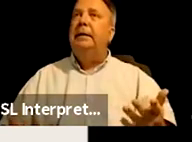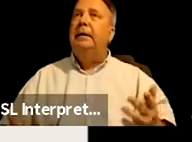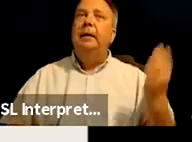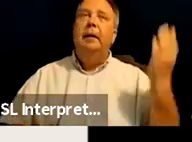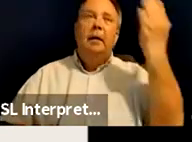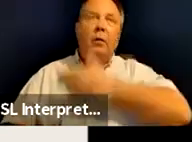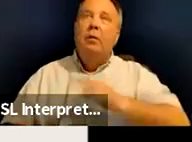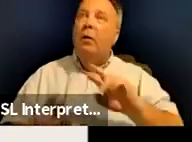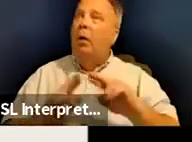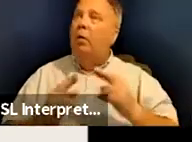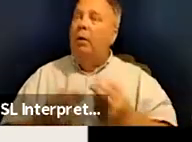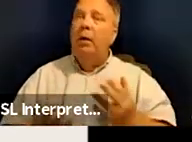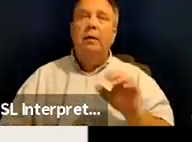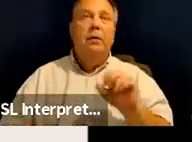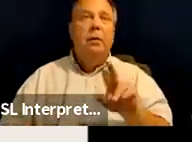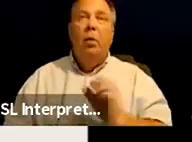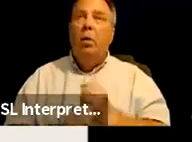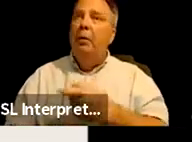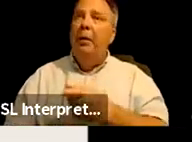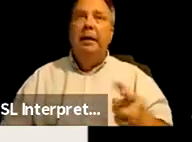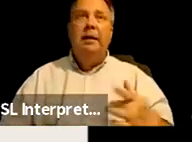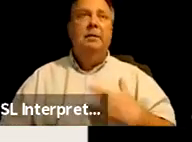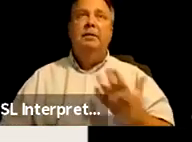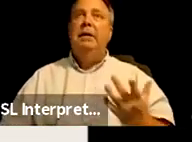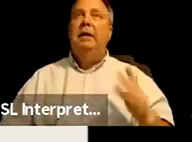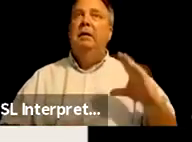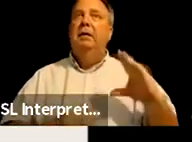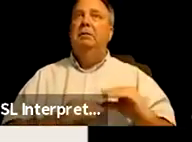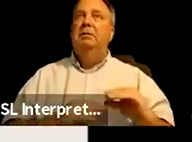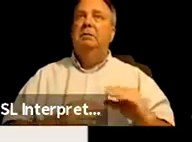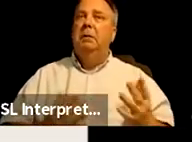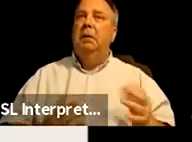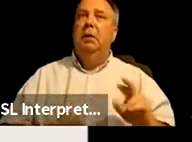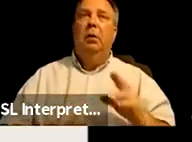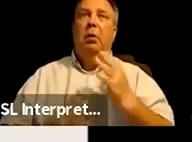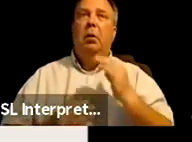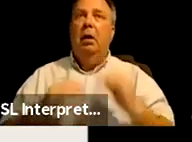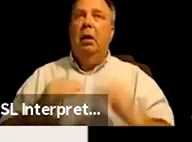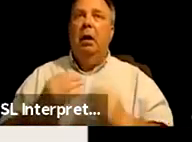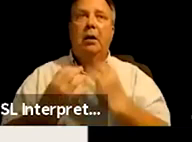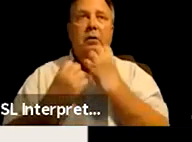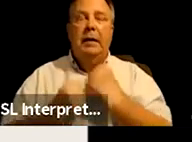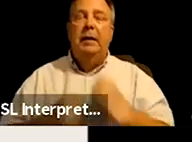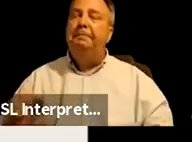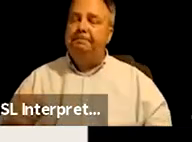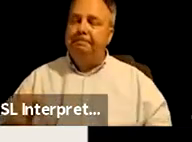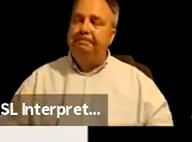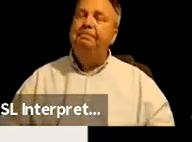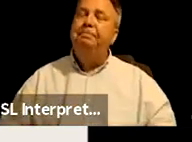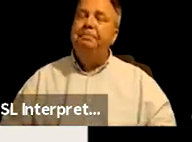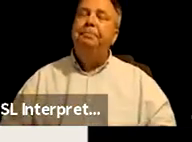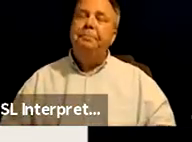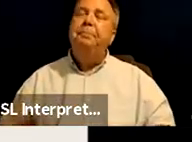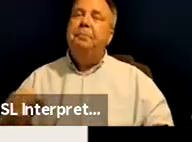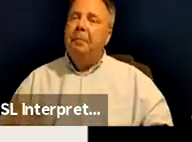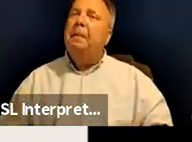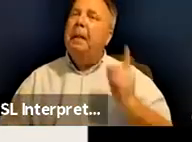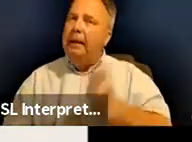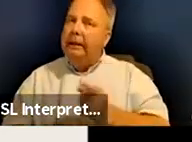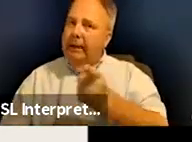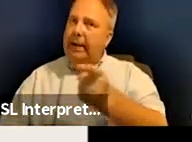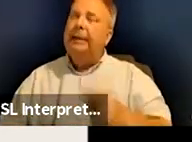our relatives or to, to make them to feel unvalued or undervalued. Yeah. Yeah, exactly.